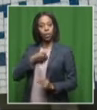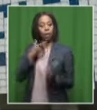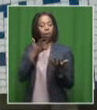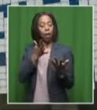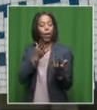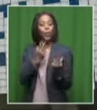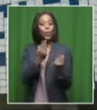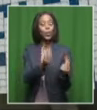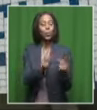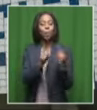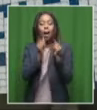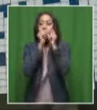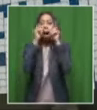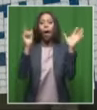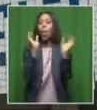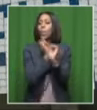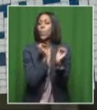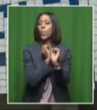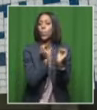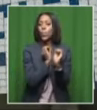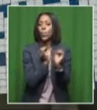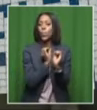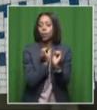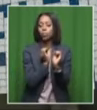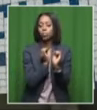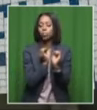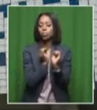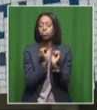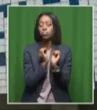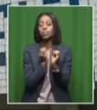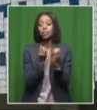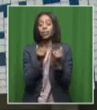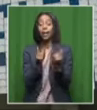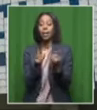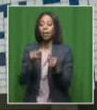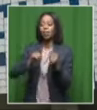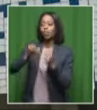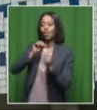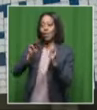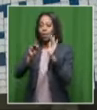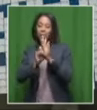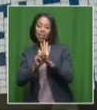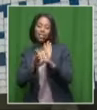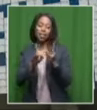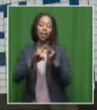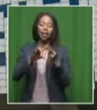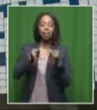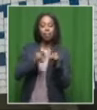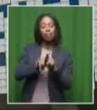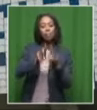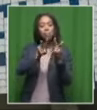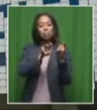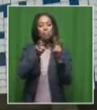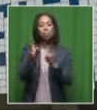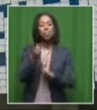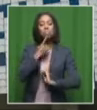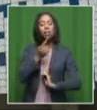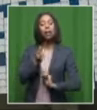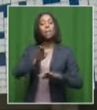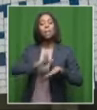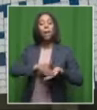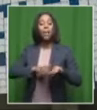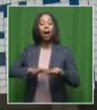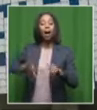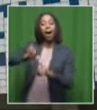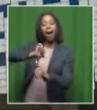realized. And unfortunately, because of the social media and the fact that this is much, even more